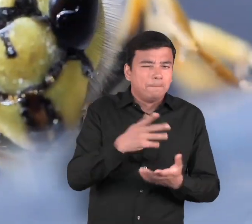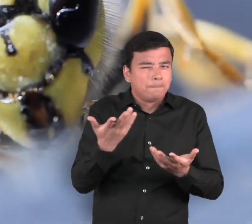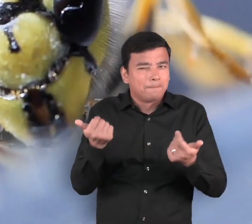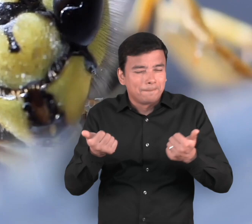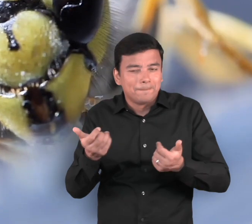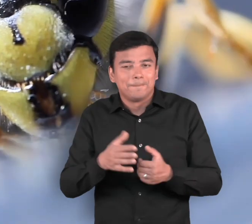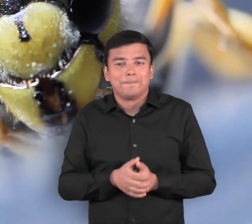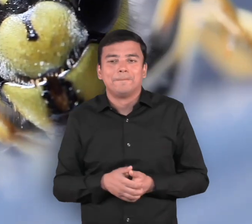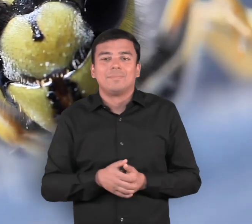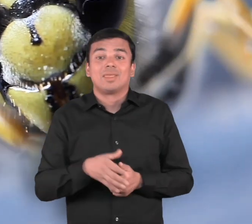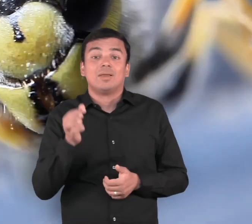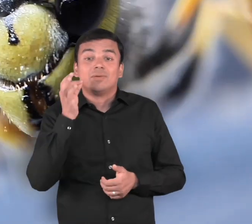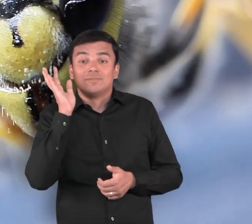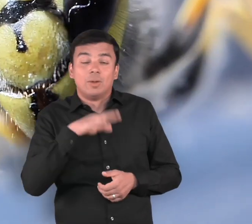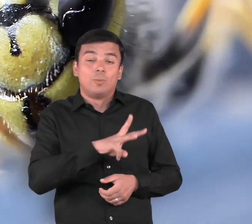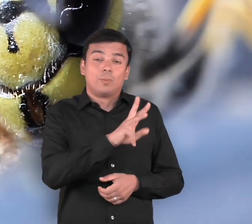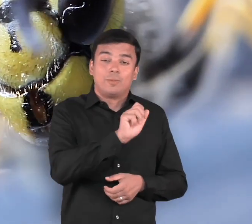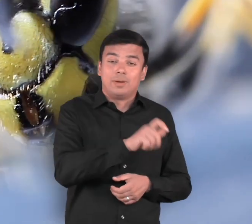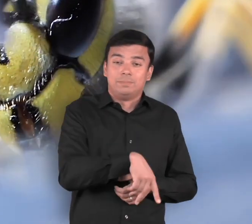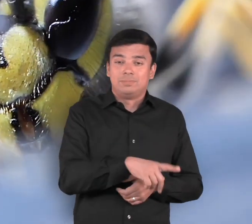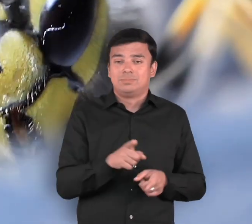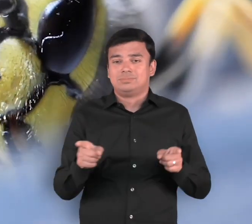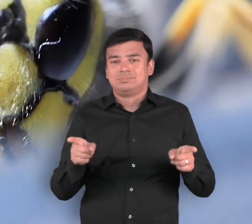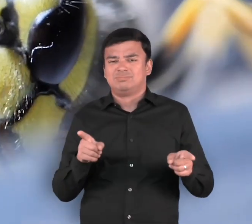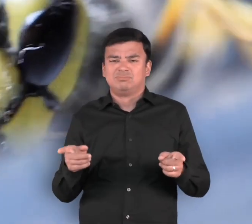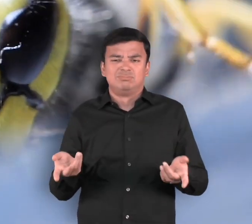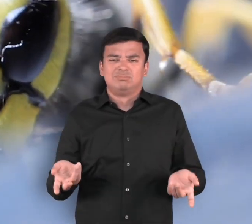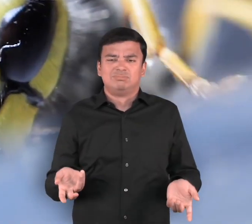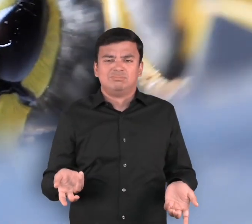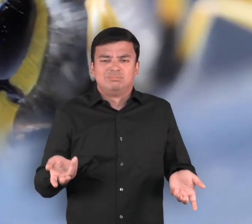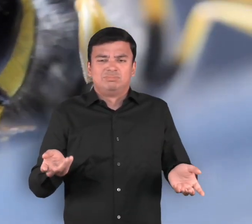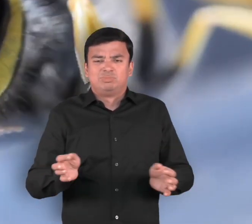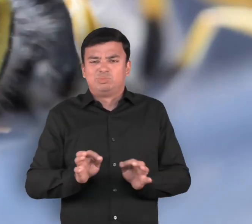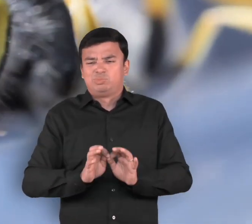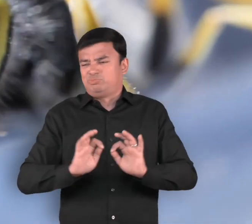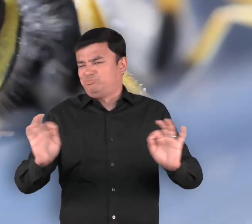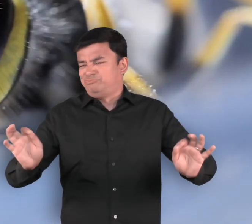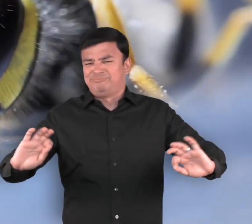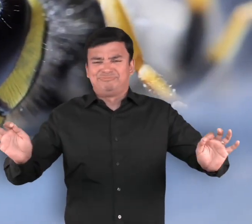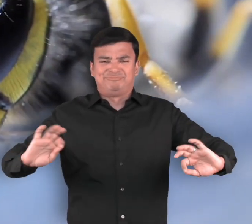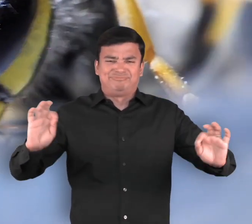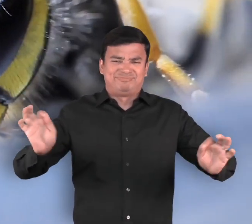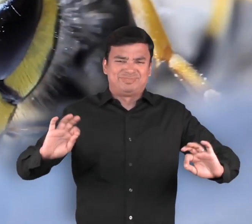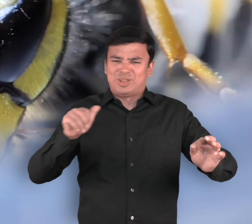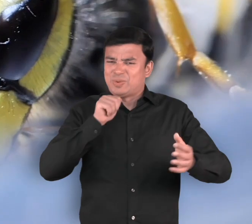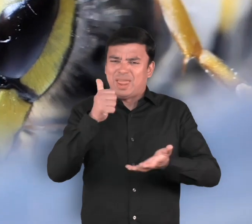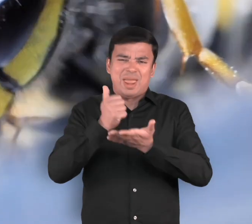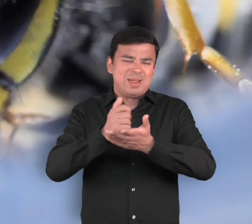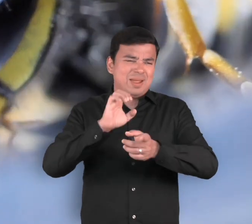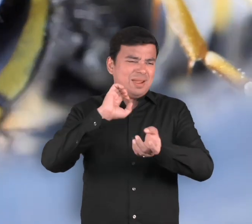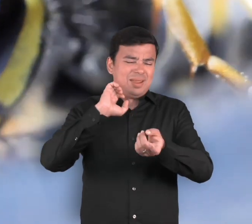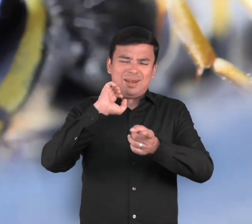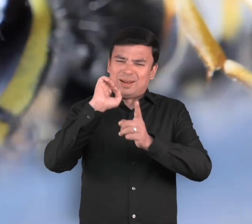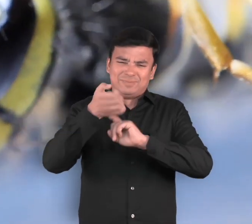True or false? Bees and wasps are not important to the environment.